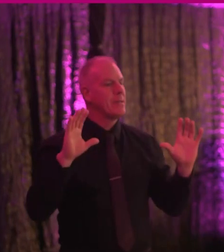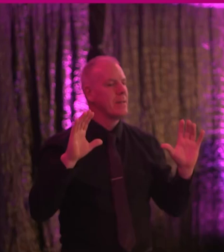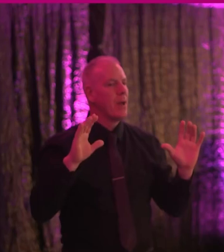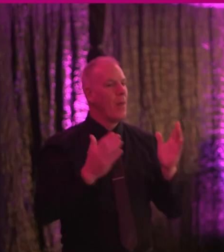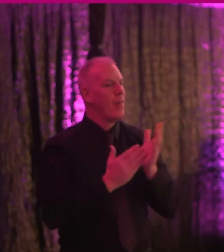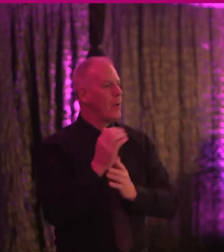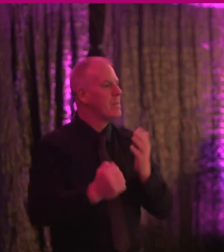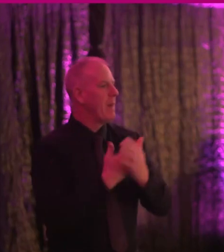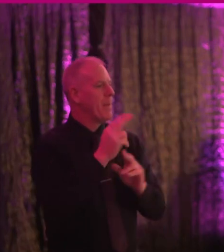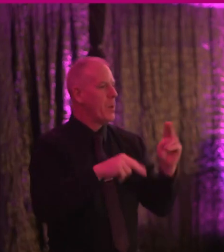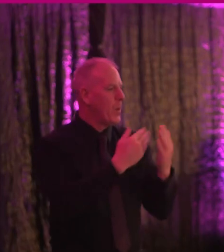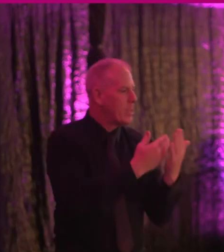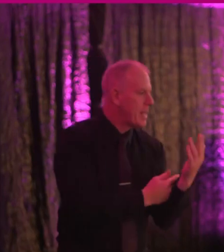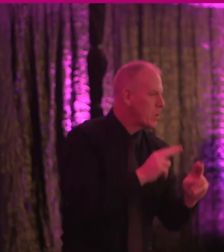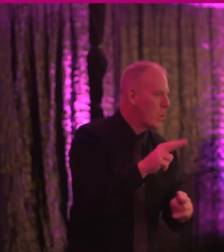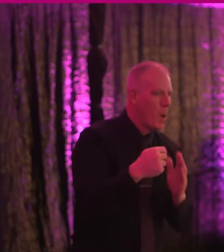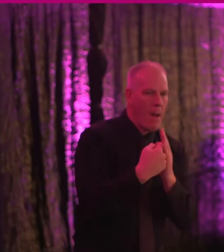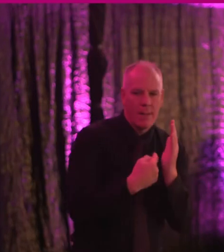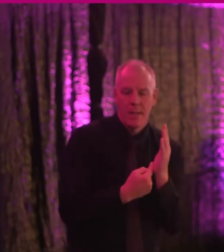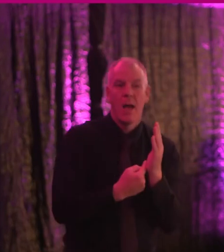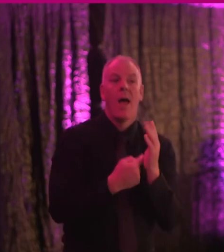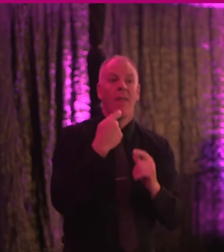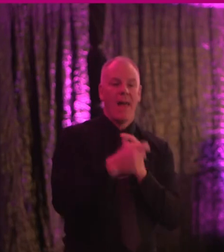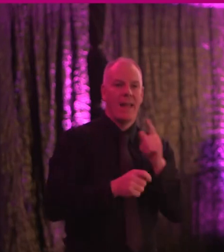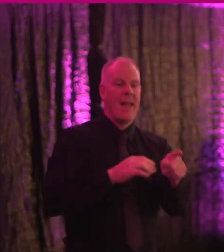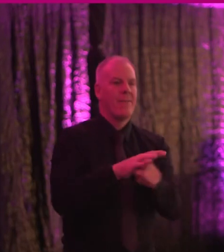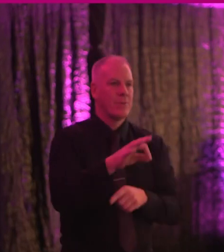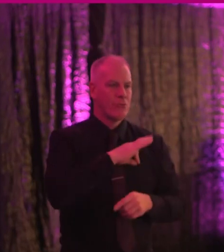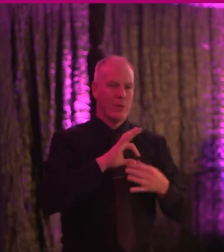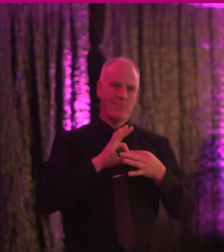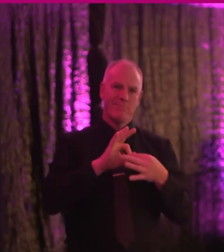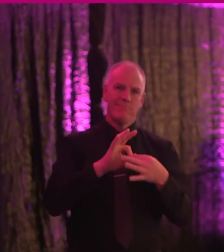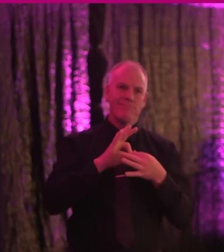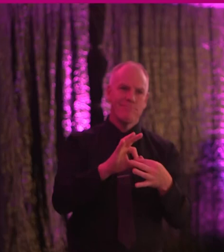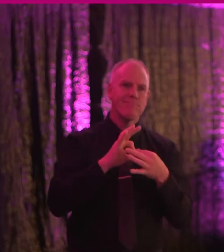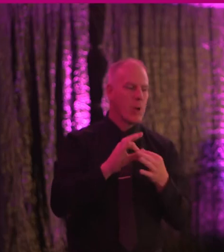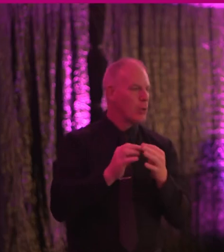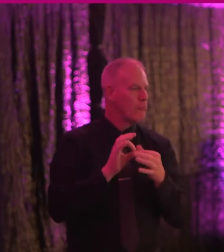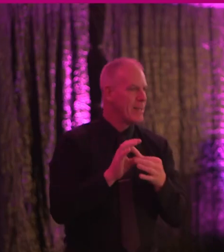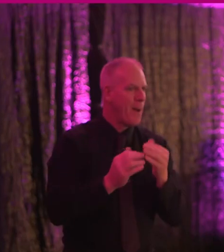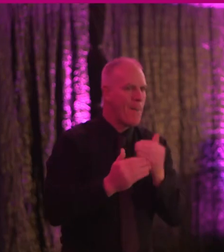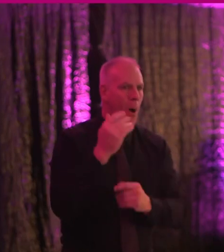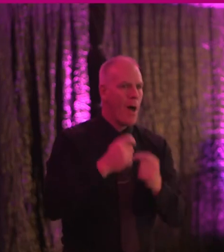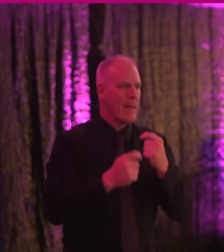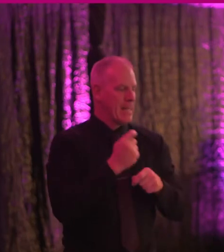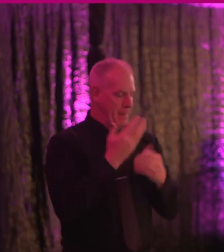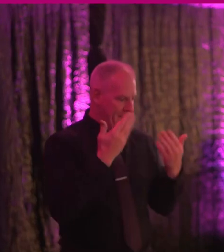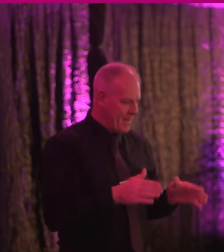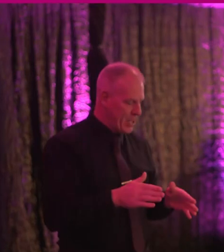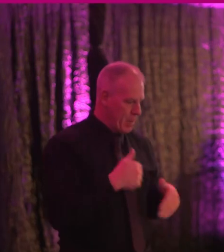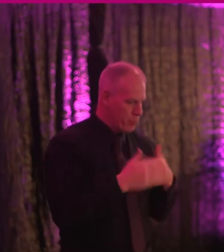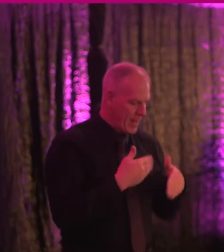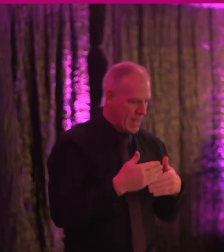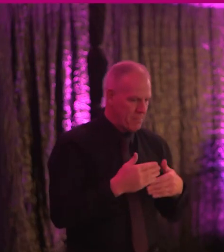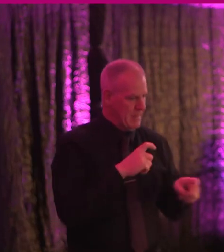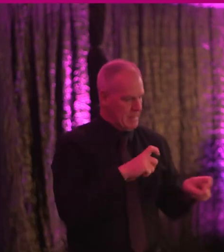development of legislation and policy, which in turn improves trust and builds relationships that lasts beyond the timeline of the